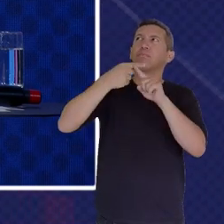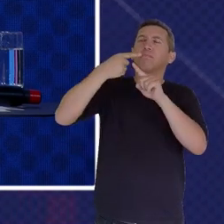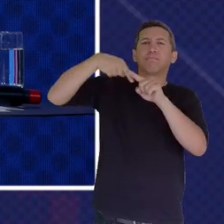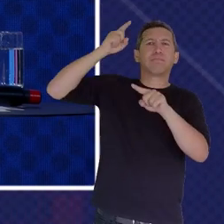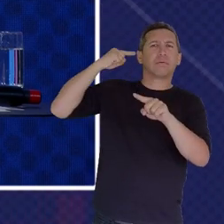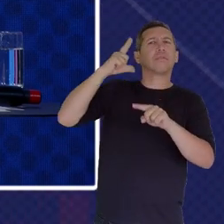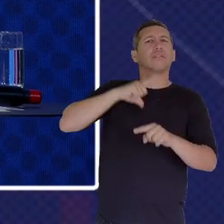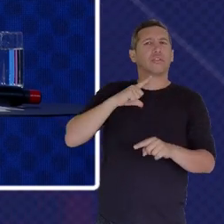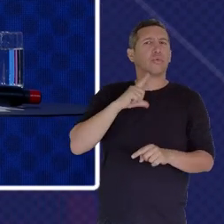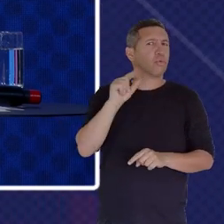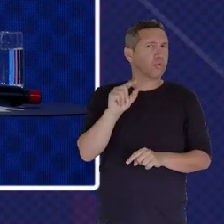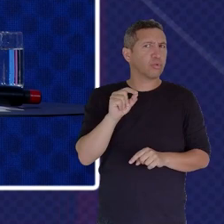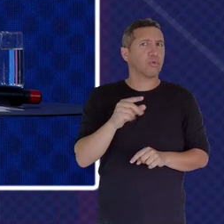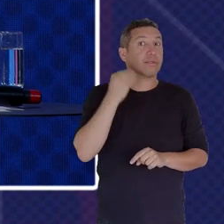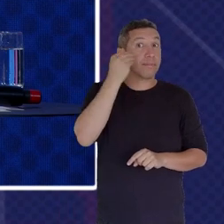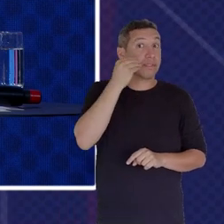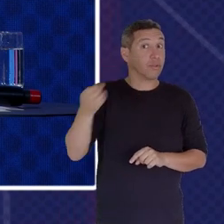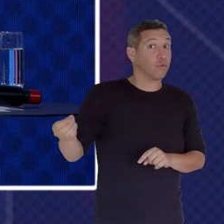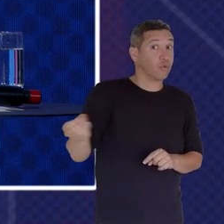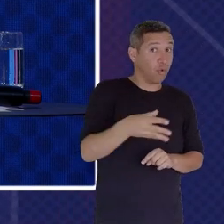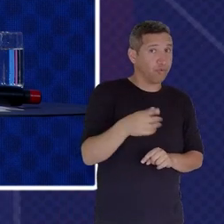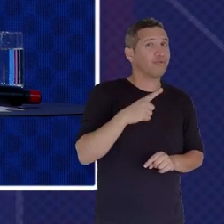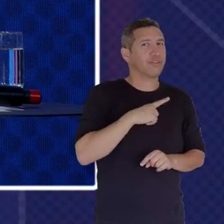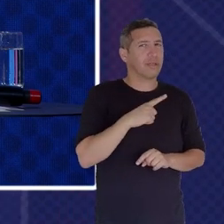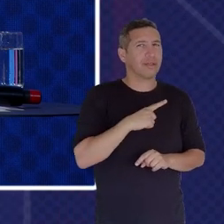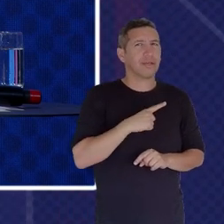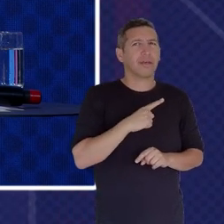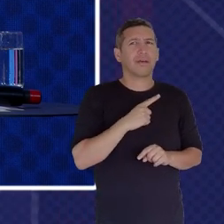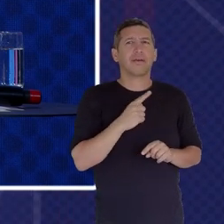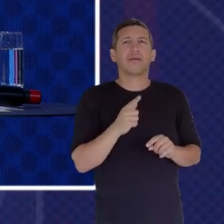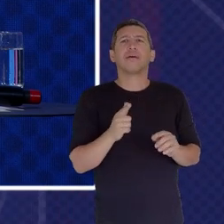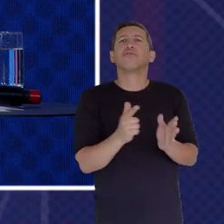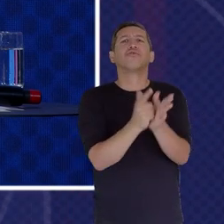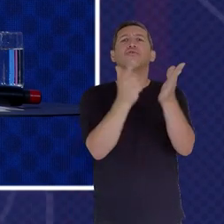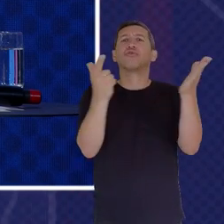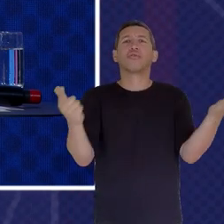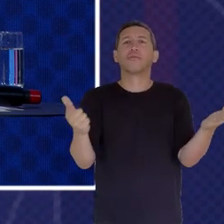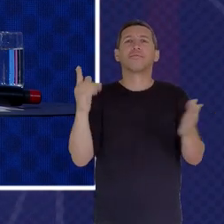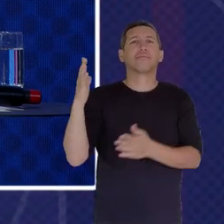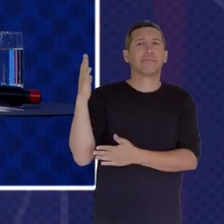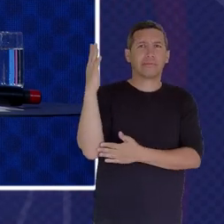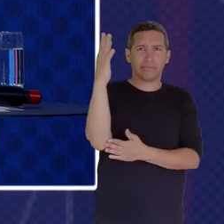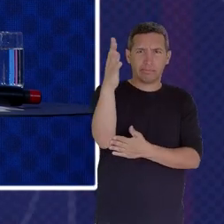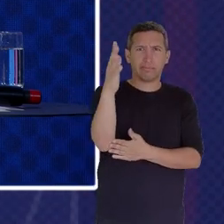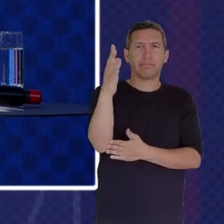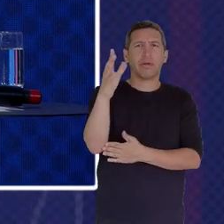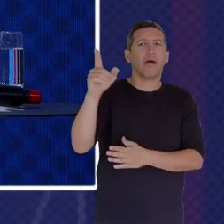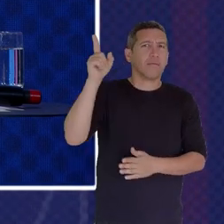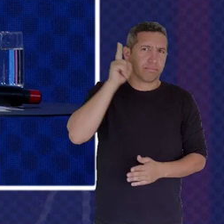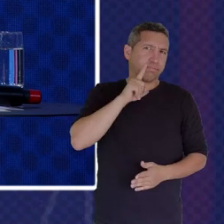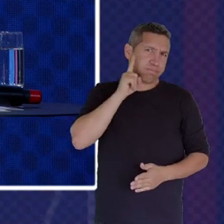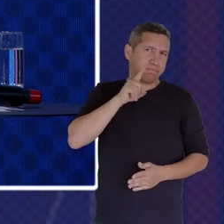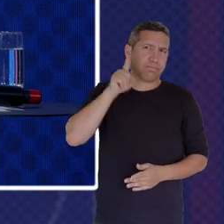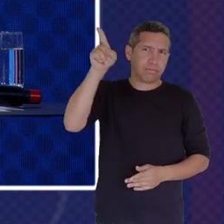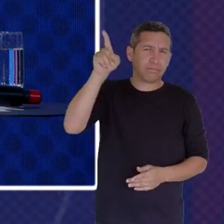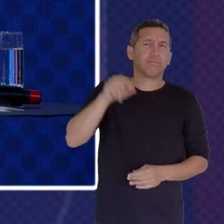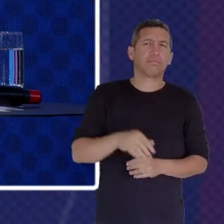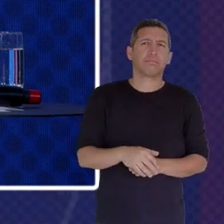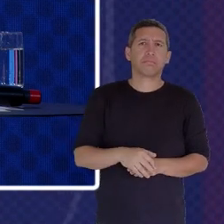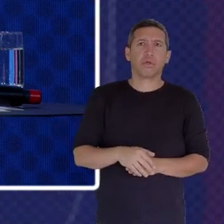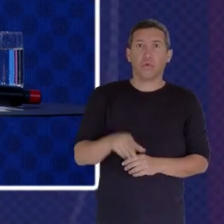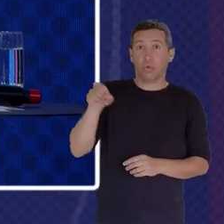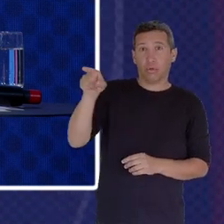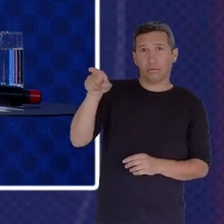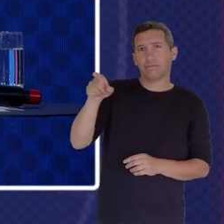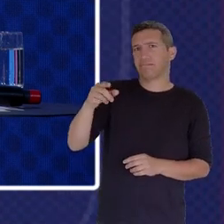A New Experiment That Was Published In The Journal Nature And It Seemed To Me Equally Fundamental